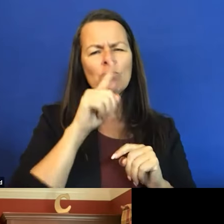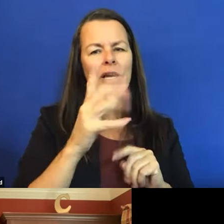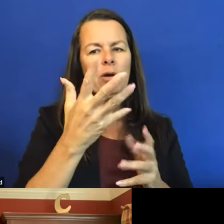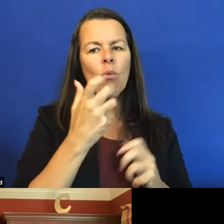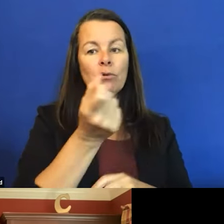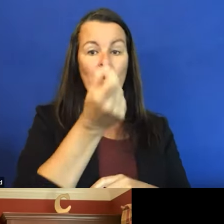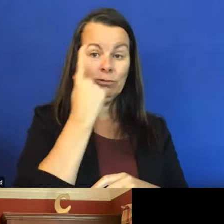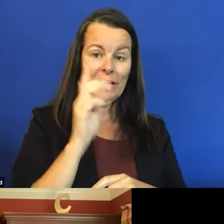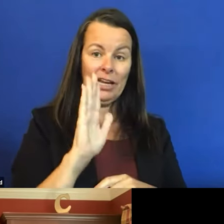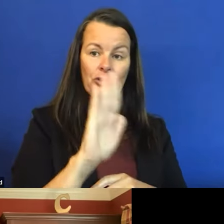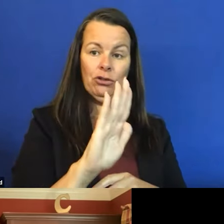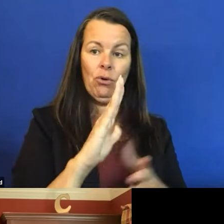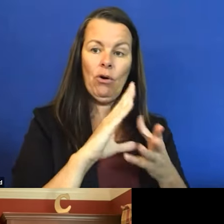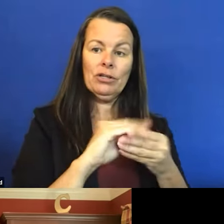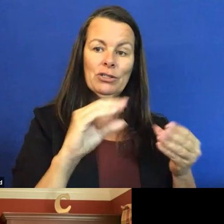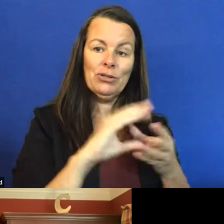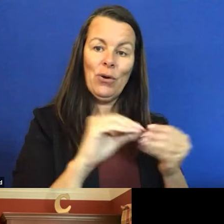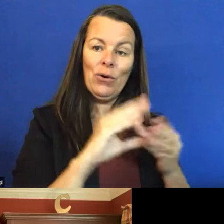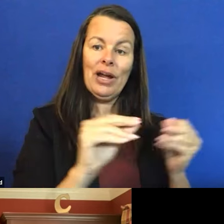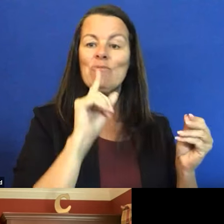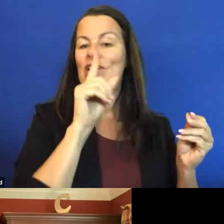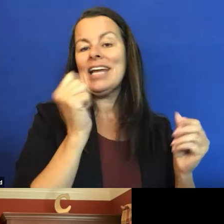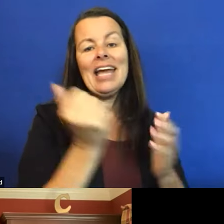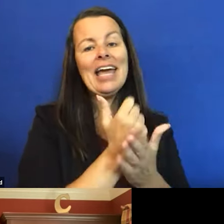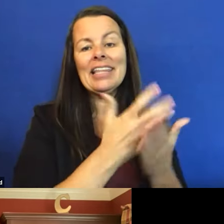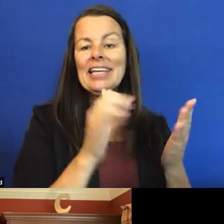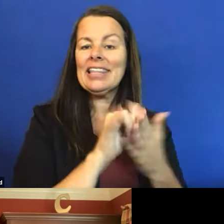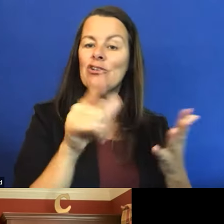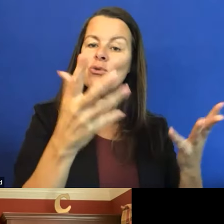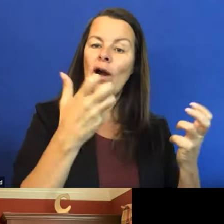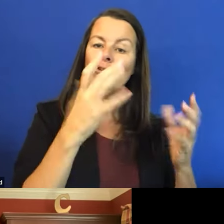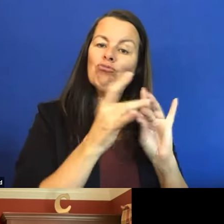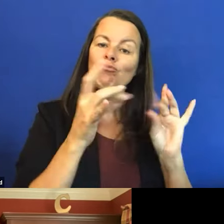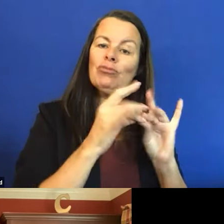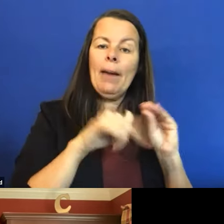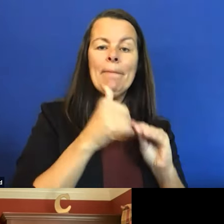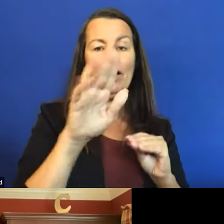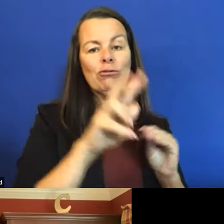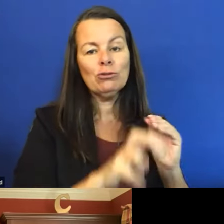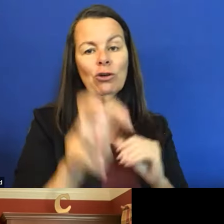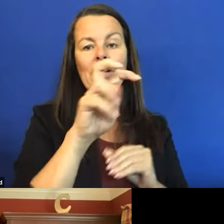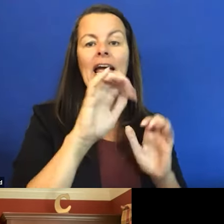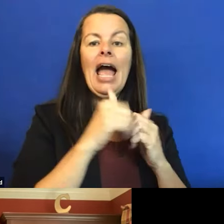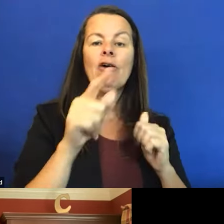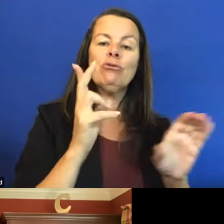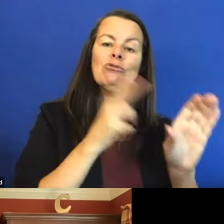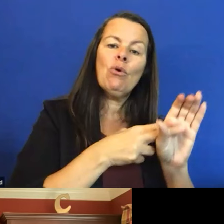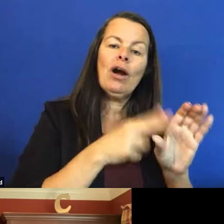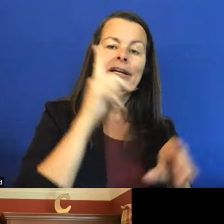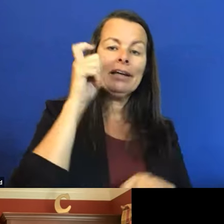your story, really anything that you want to say about your journey, how you joined government, how you